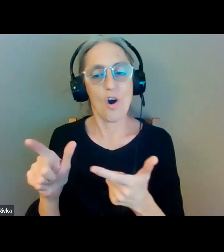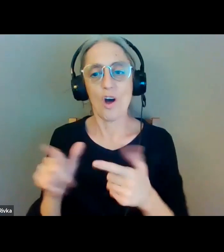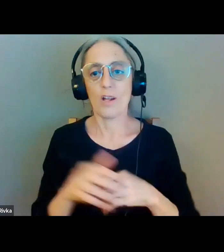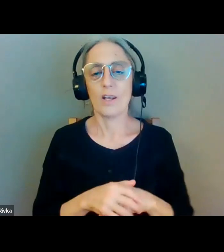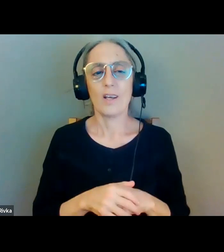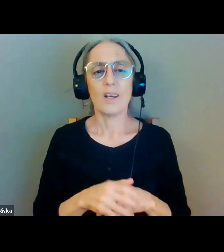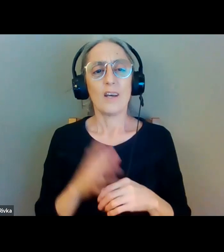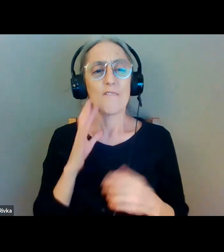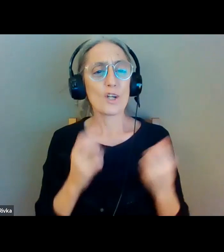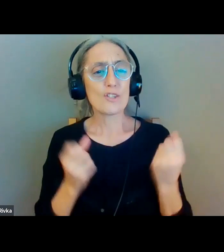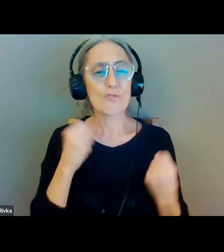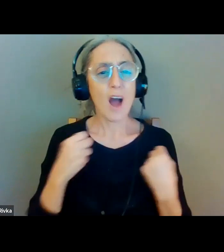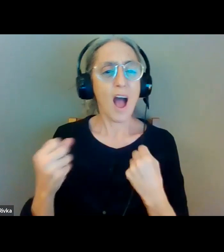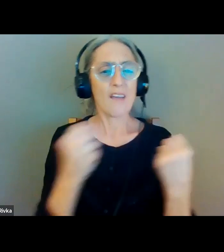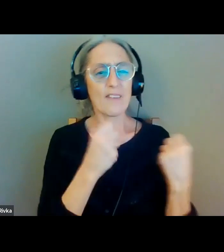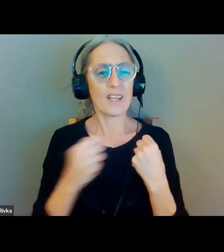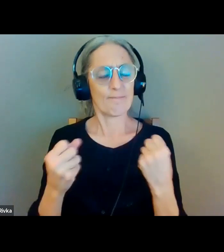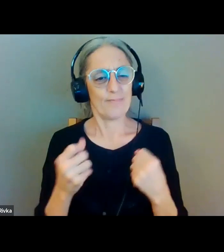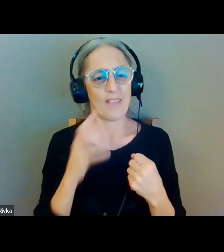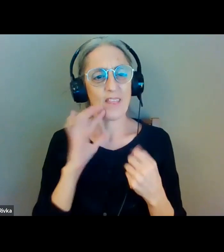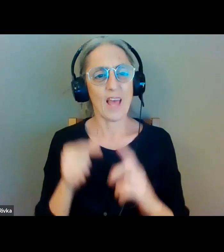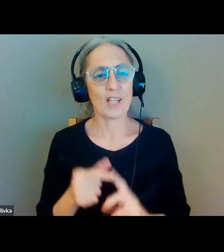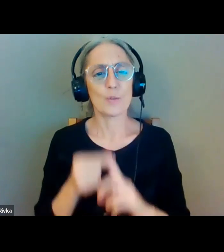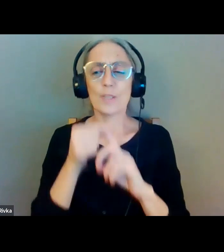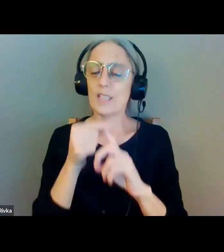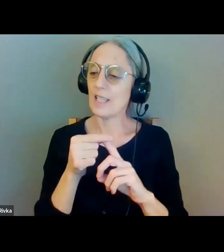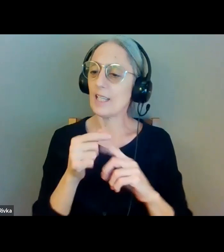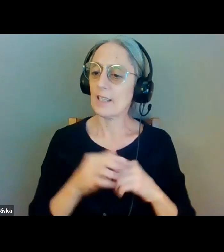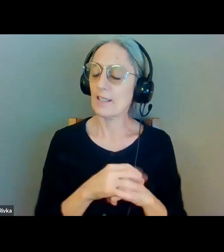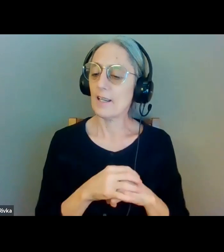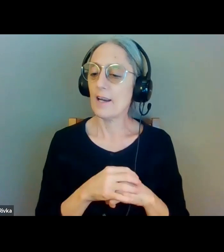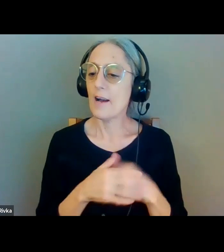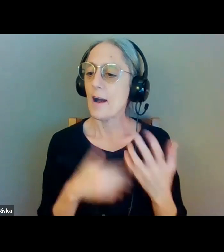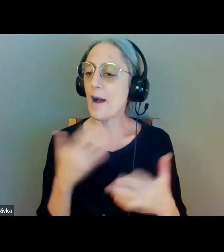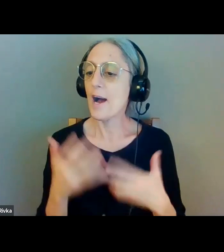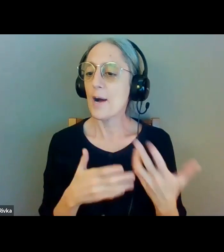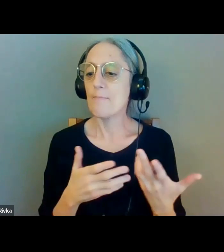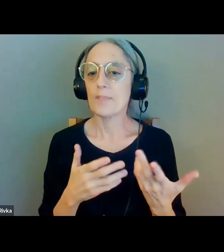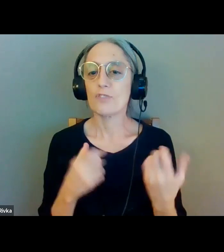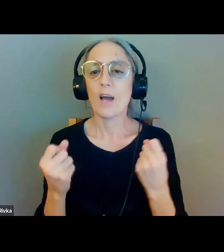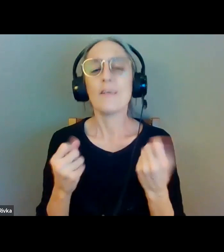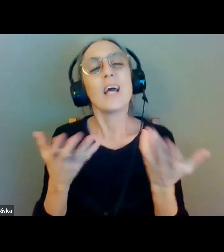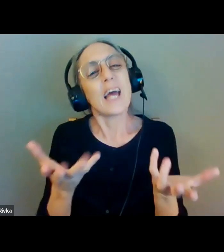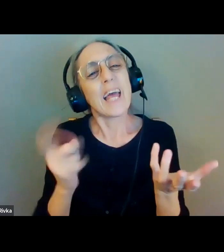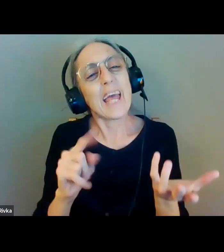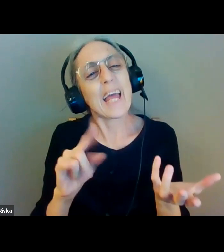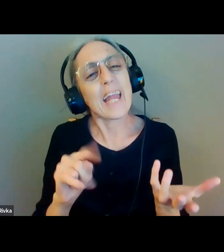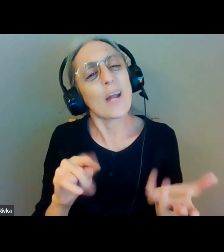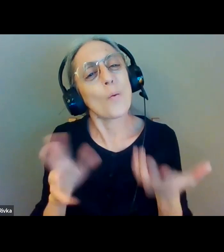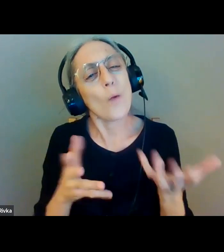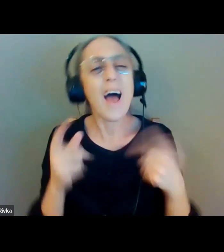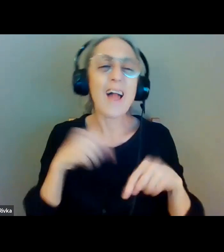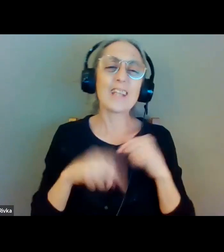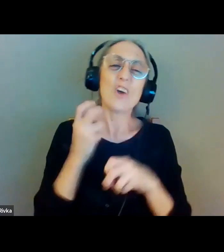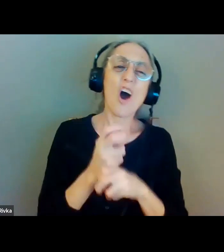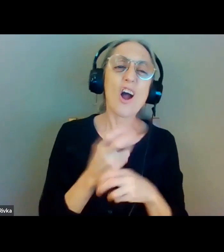terms of um the ability to um it it it can be a hard thing there are